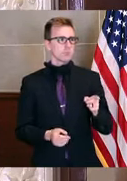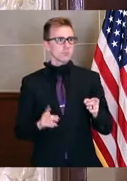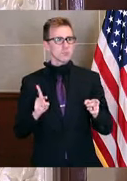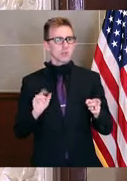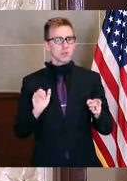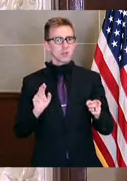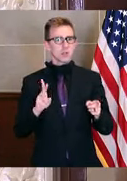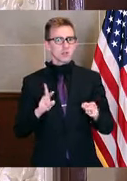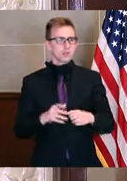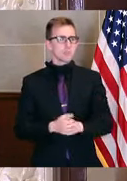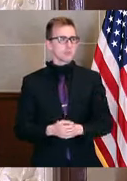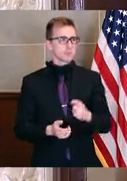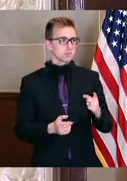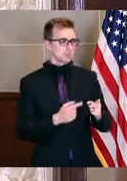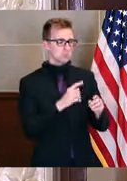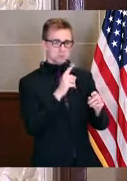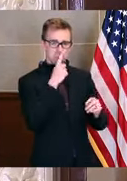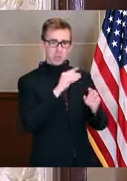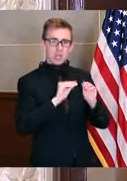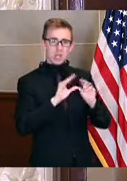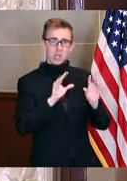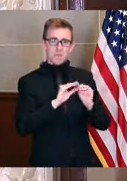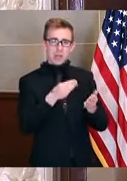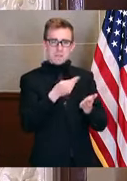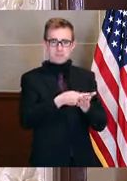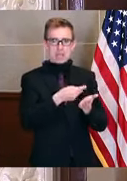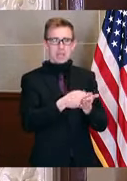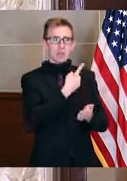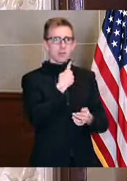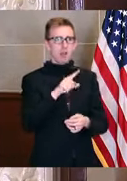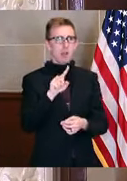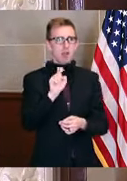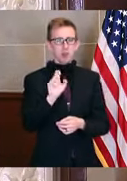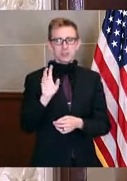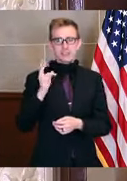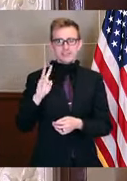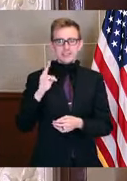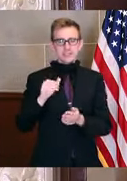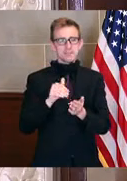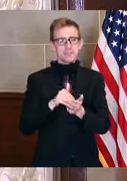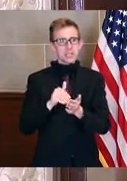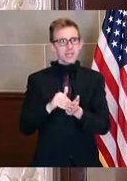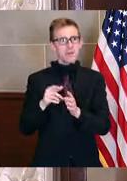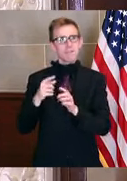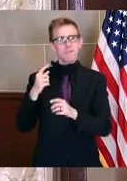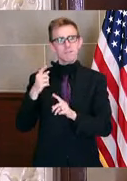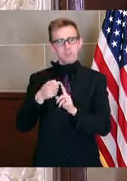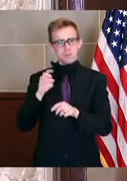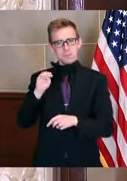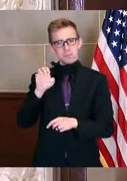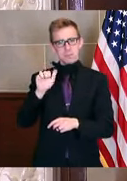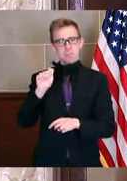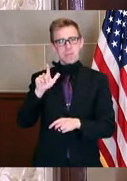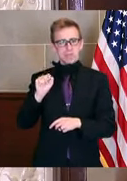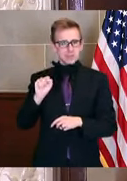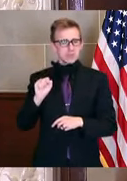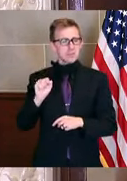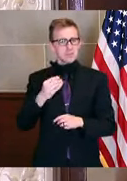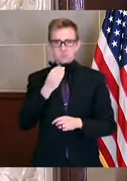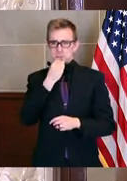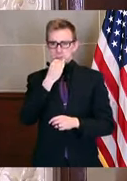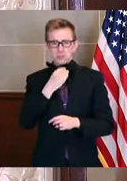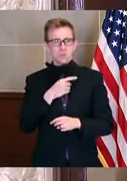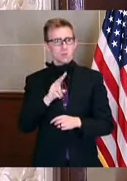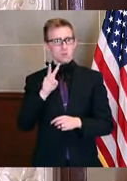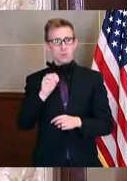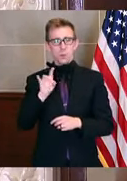Hi, can you just clarify the money part that you talked about? You said 117 million is coming for meals and then 208